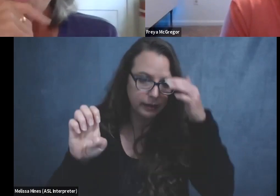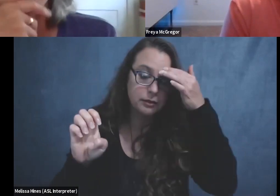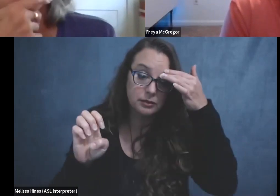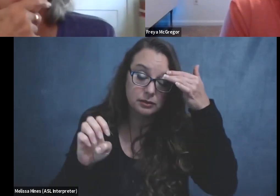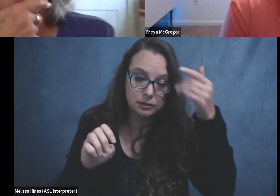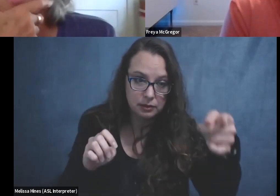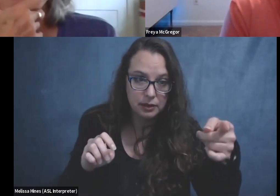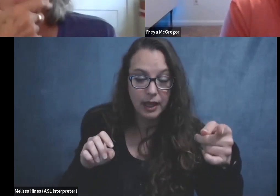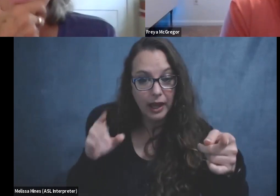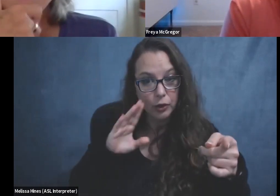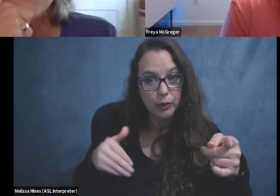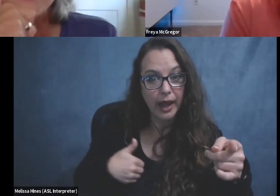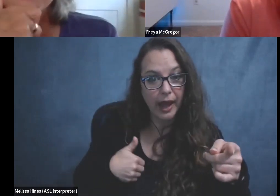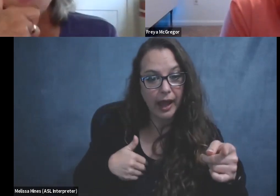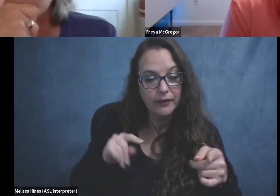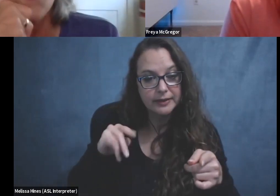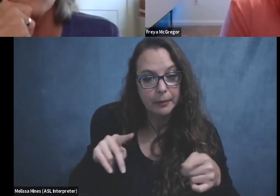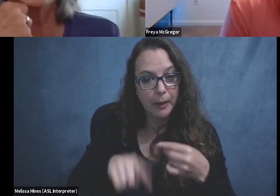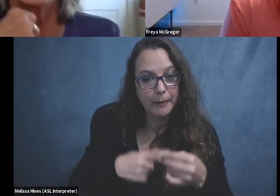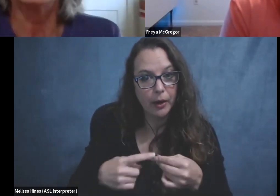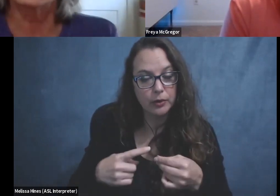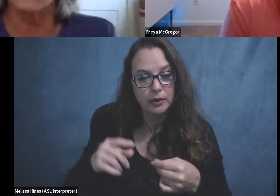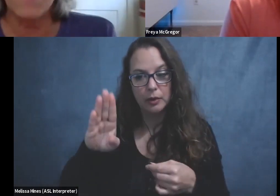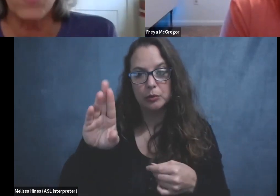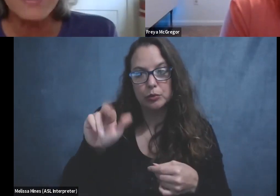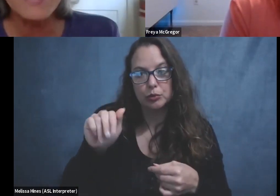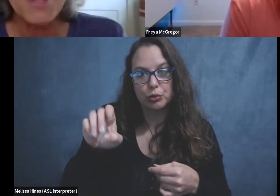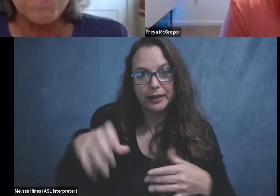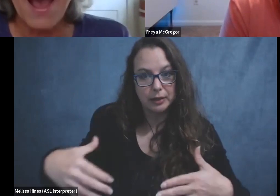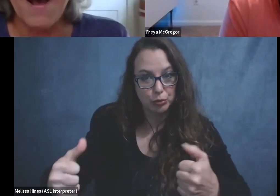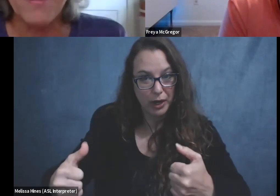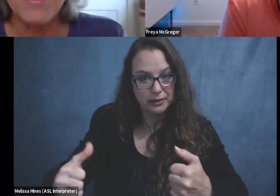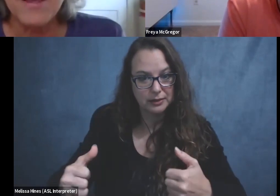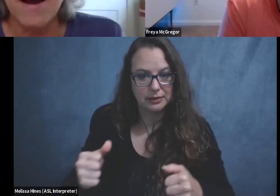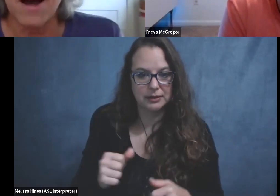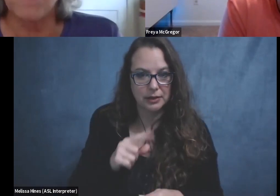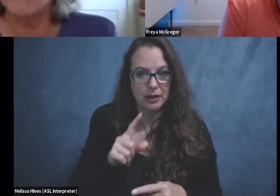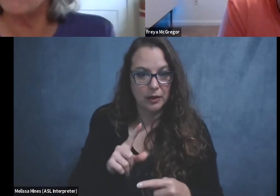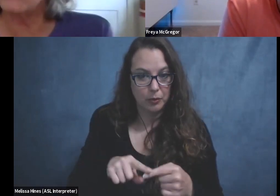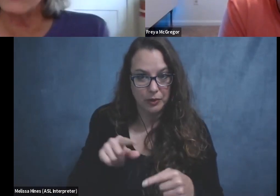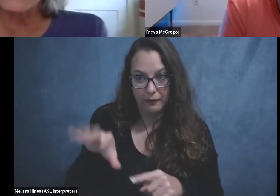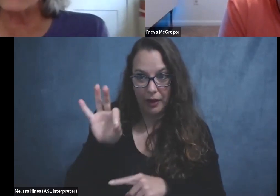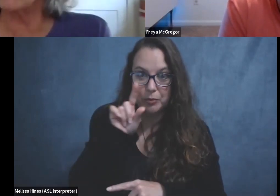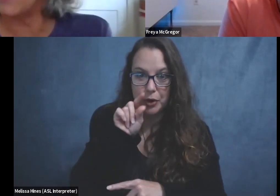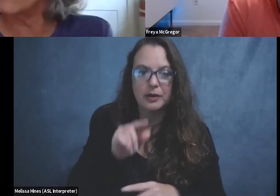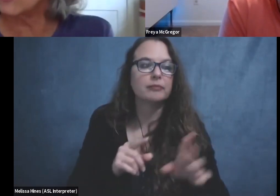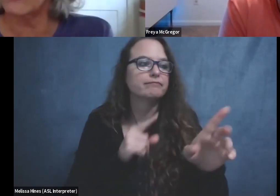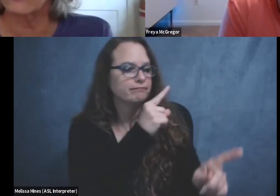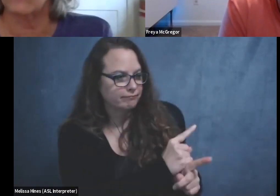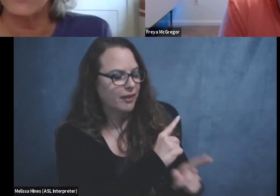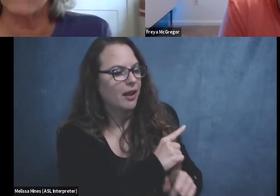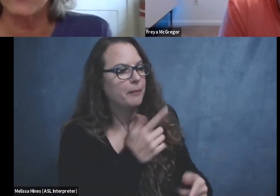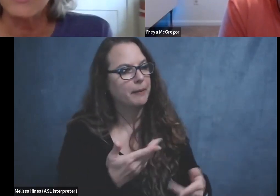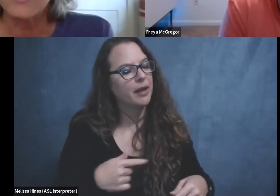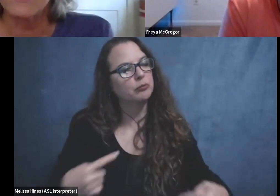When you find a bird. Oh yeah, that's right. So, oh, so when I'm reeling down the path, um, I might be reeling down the path